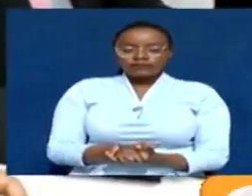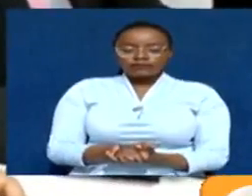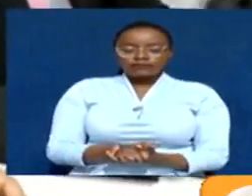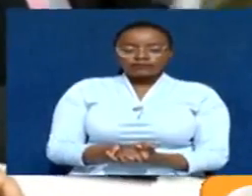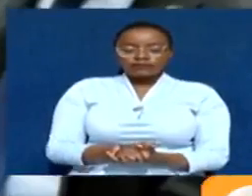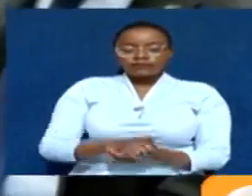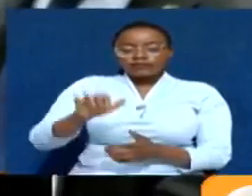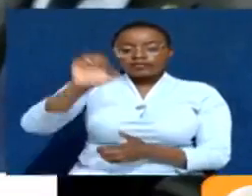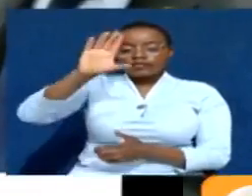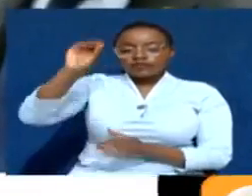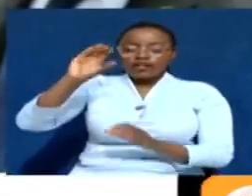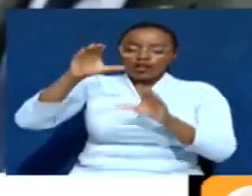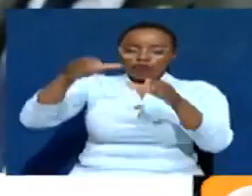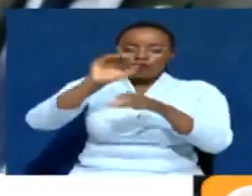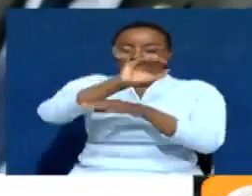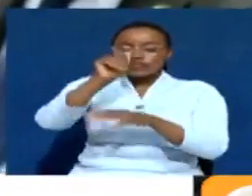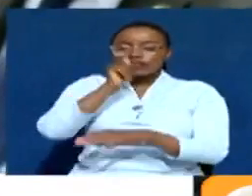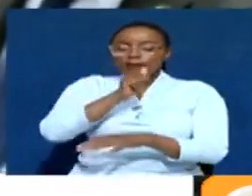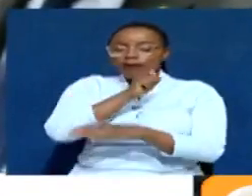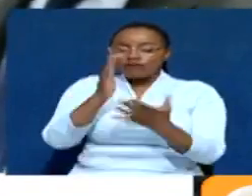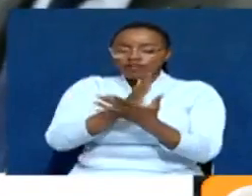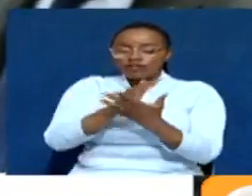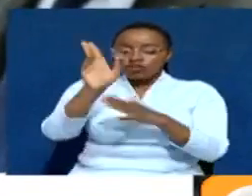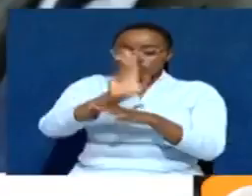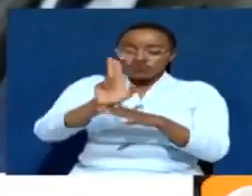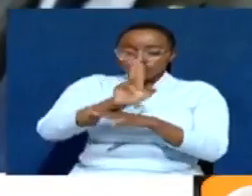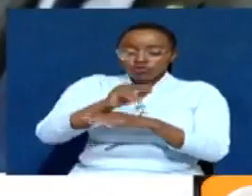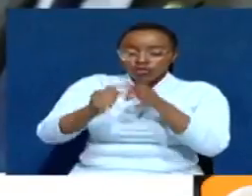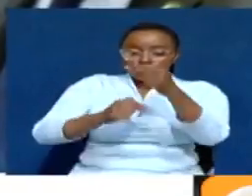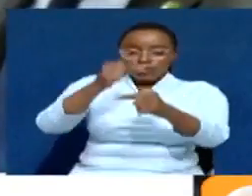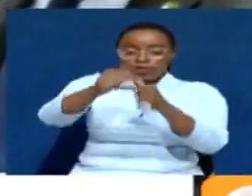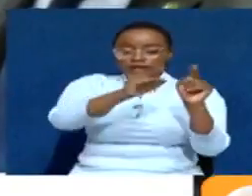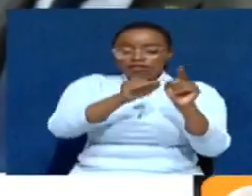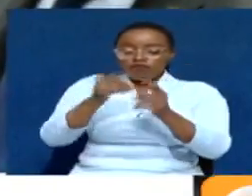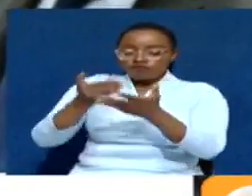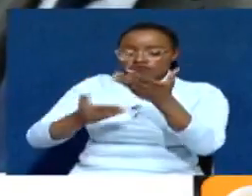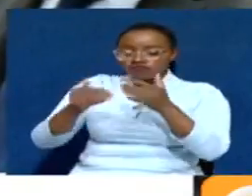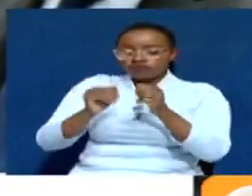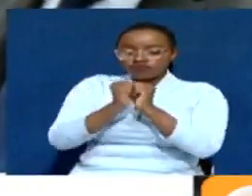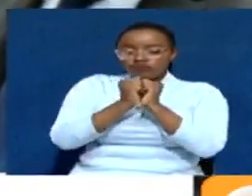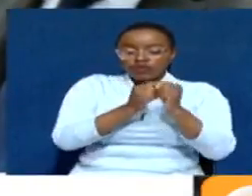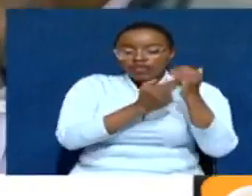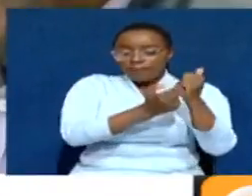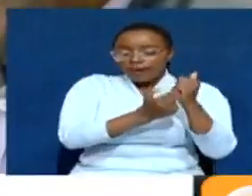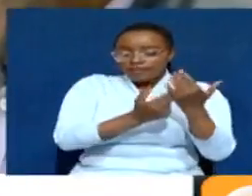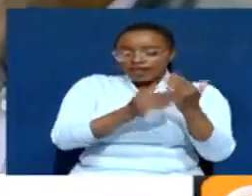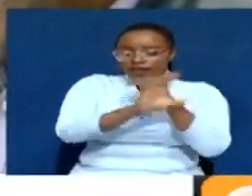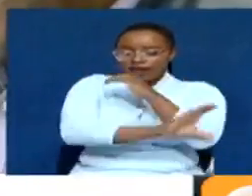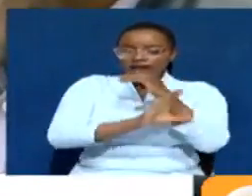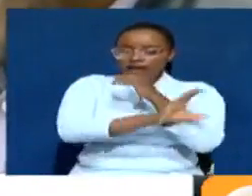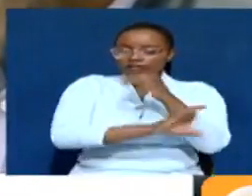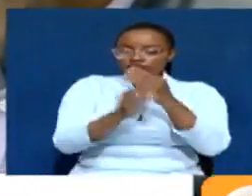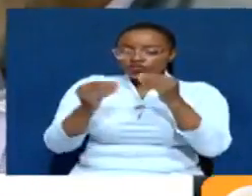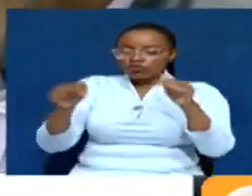The East Africa community is urging the private sector to take advantage of the ongoing bilateral engagements between partner states to promptly